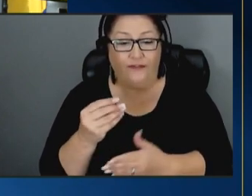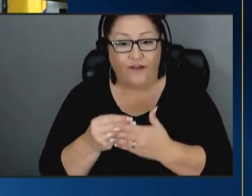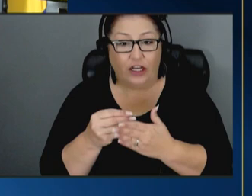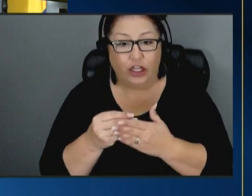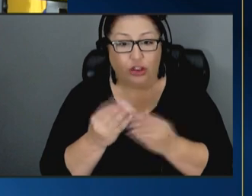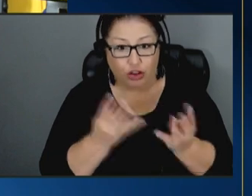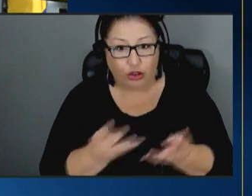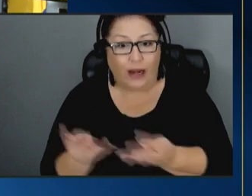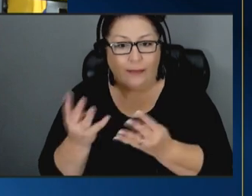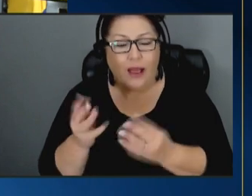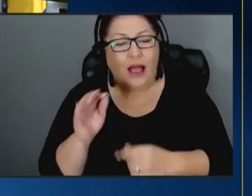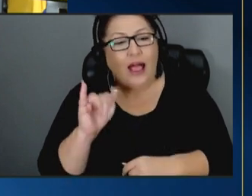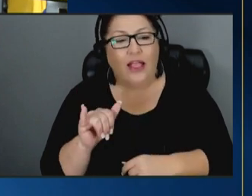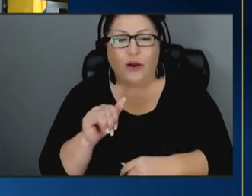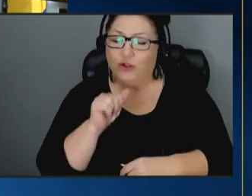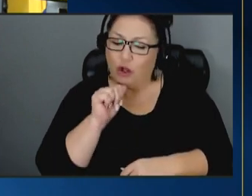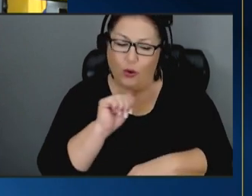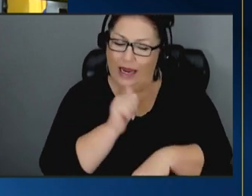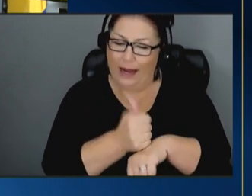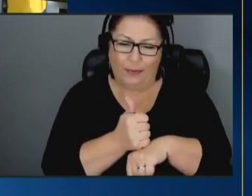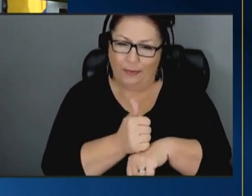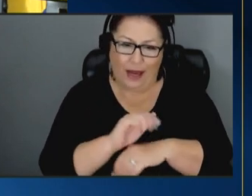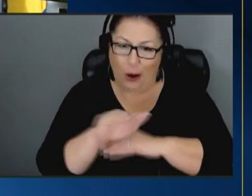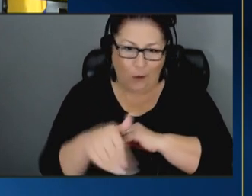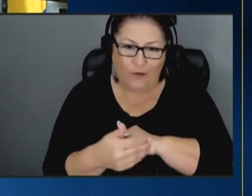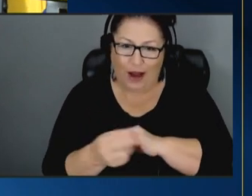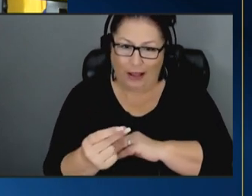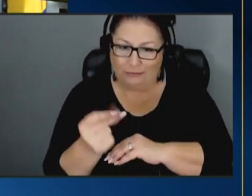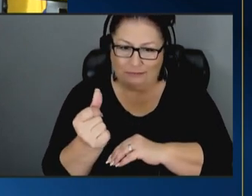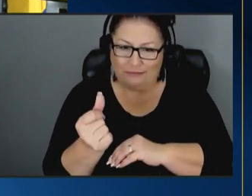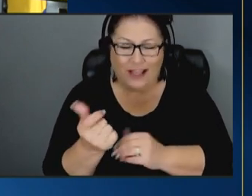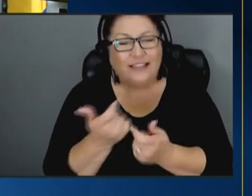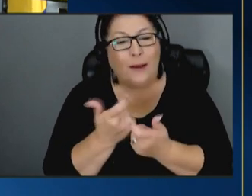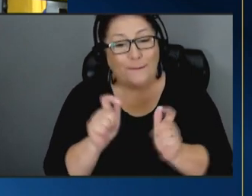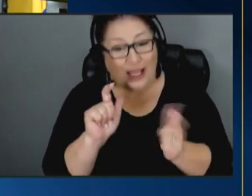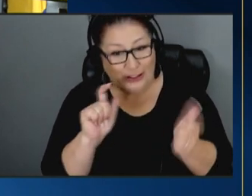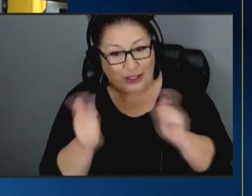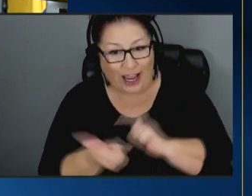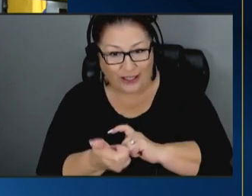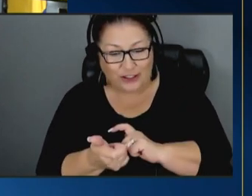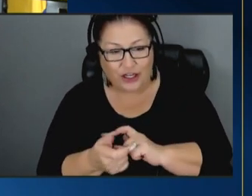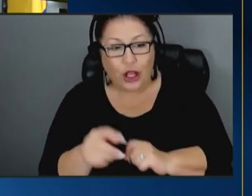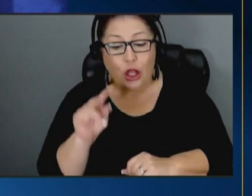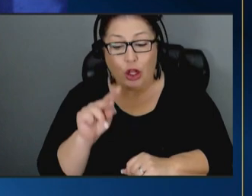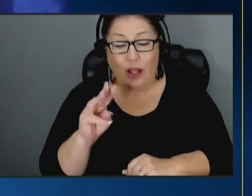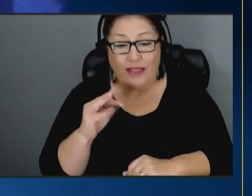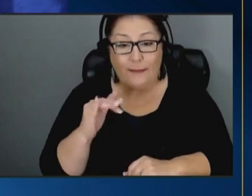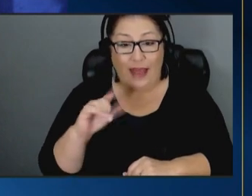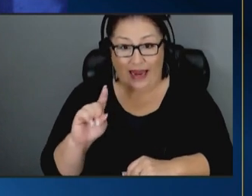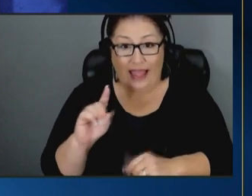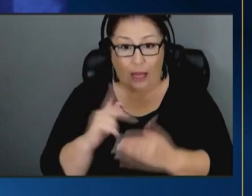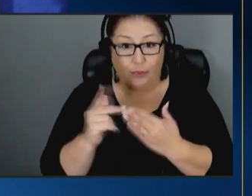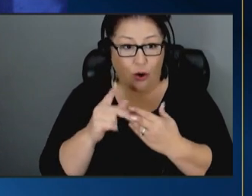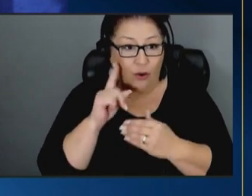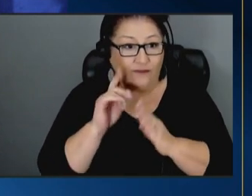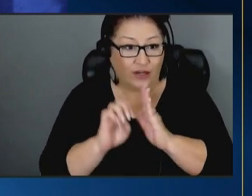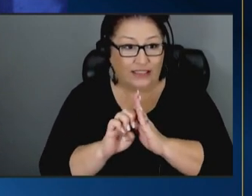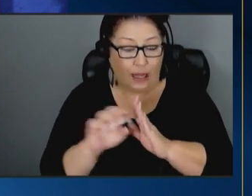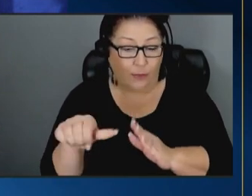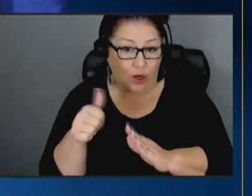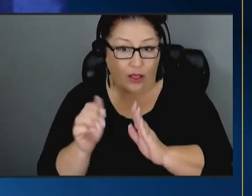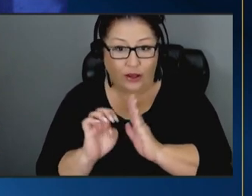those don't get implemented overnight it's a big change uh you know if you look at you look at the medicaid program for example is another example